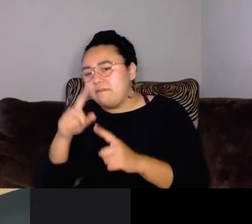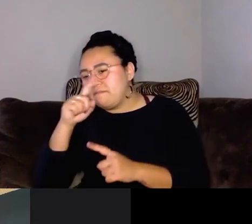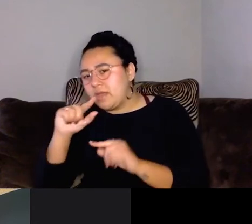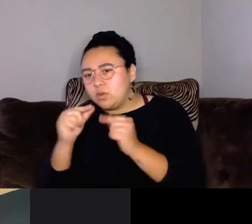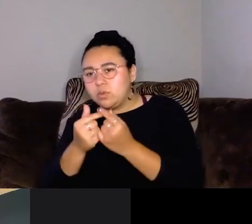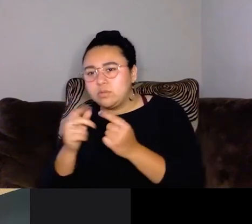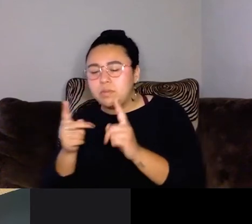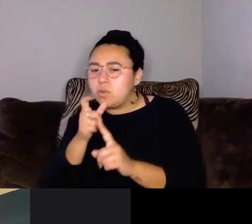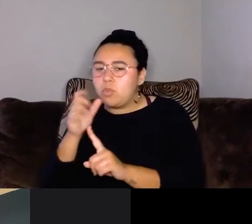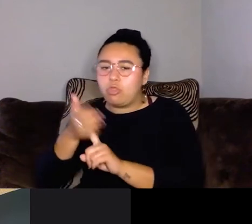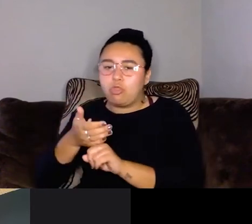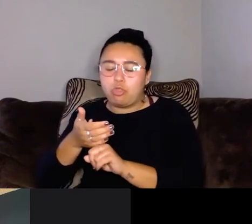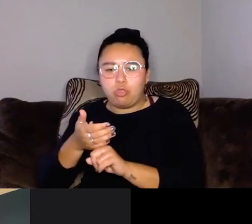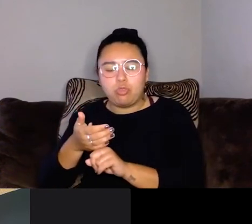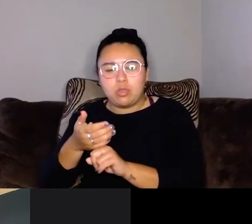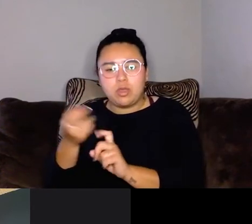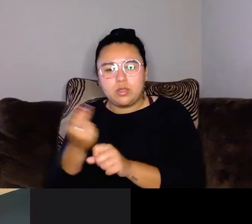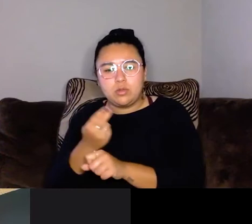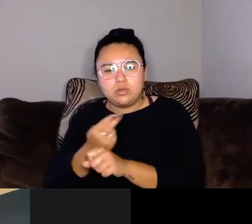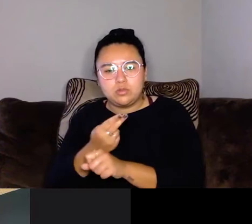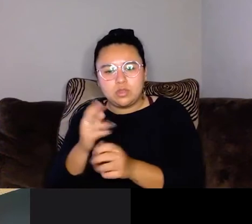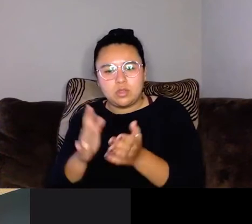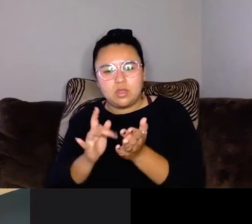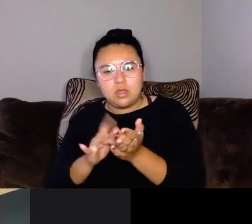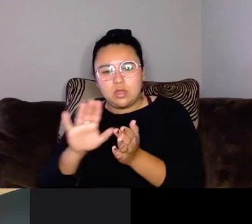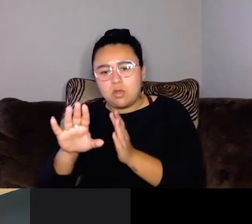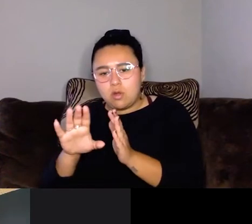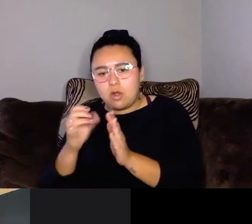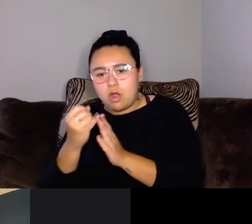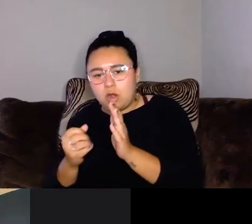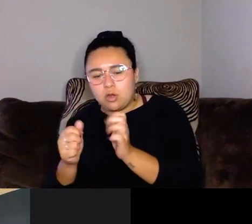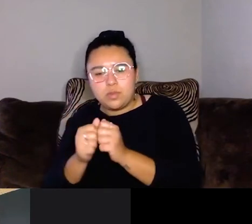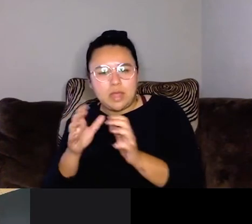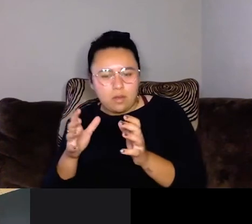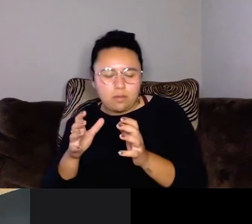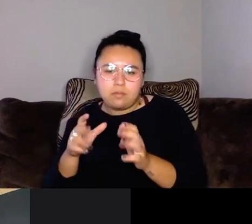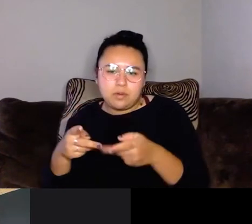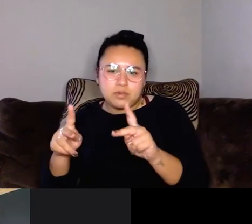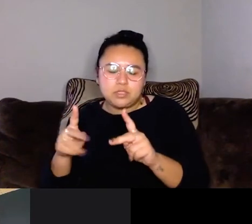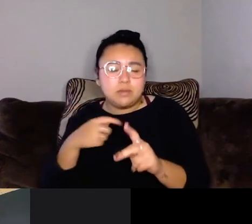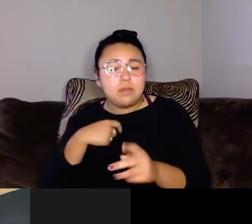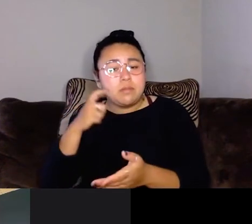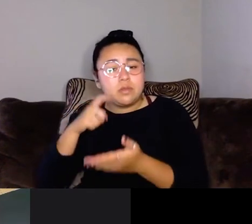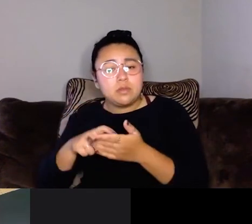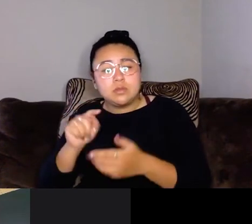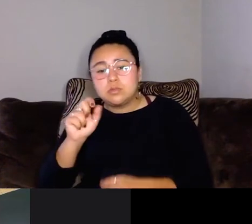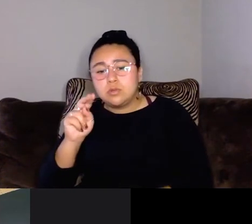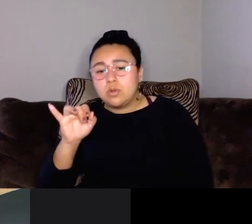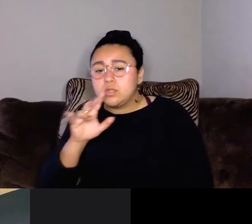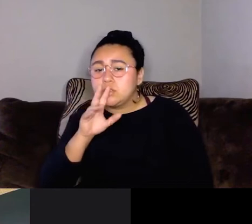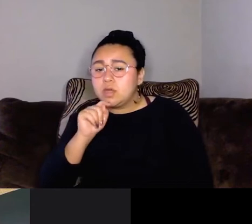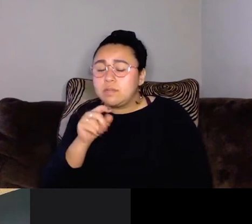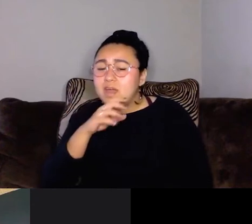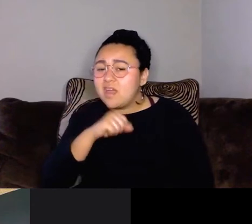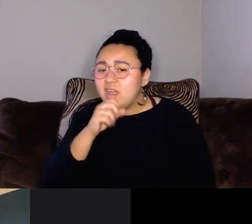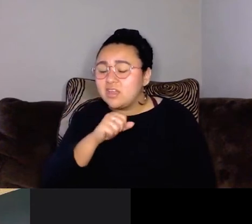and imposters and people, um, using your art without your permission. But I also just want to acknowledge since Tony was talking about the age span of her group that in